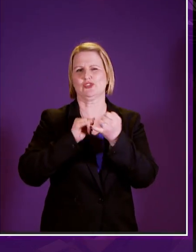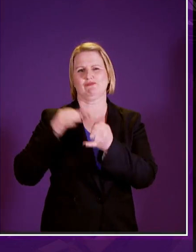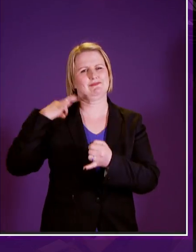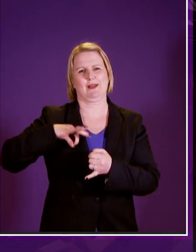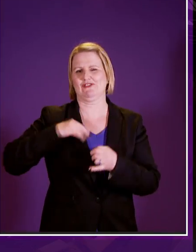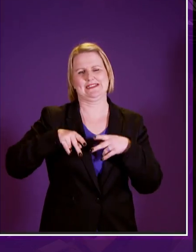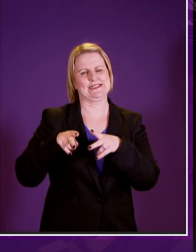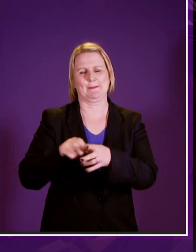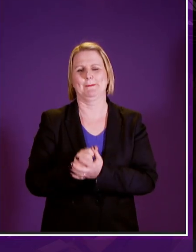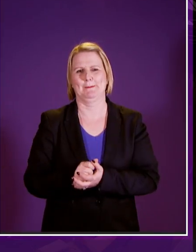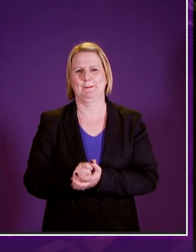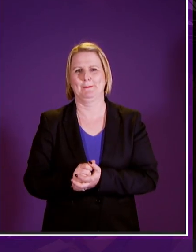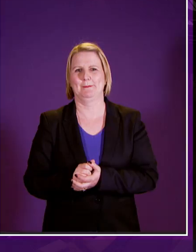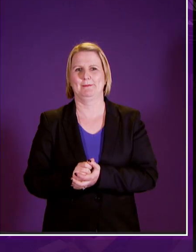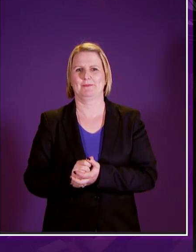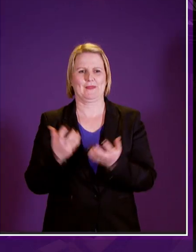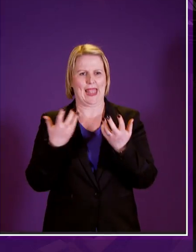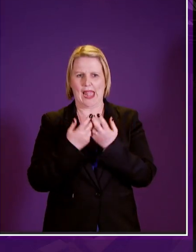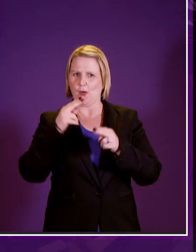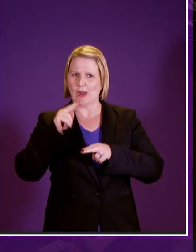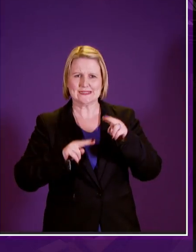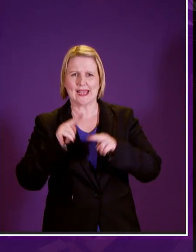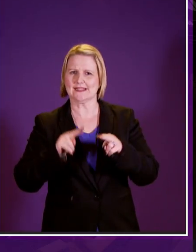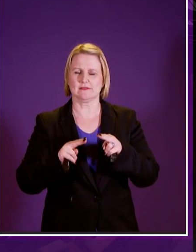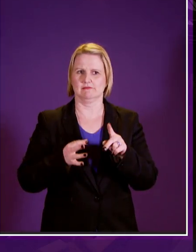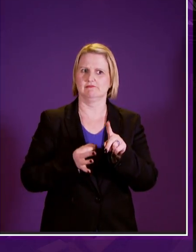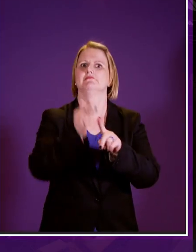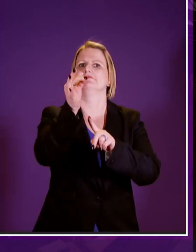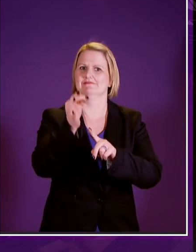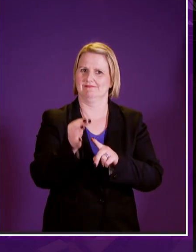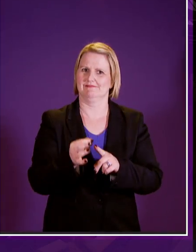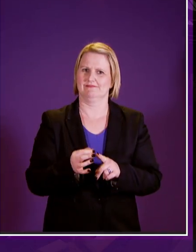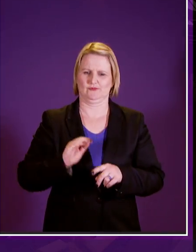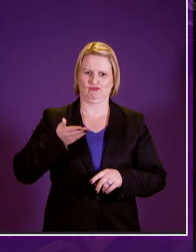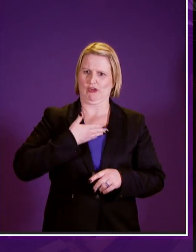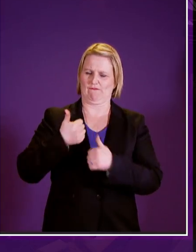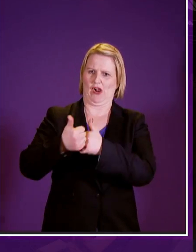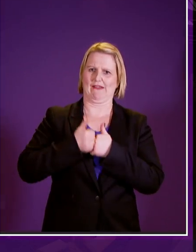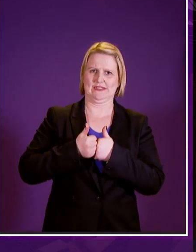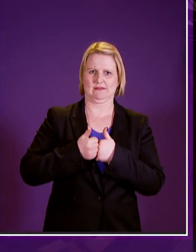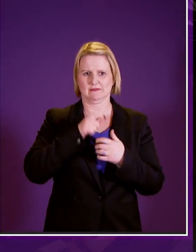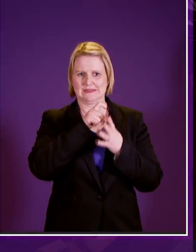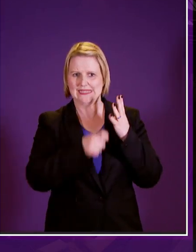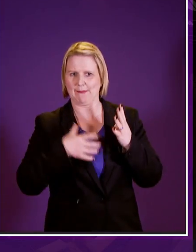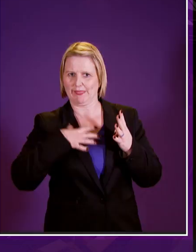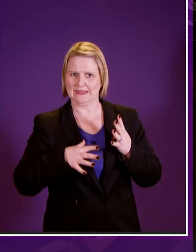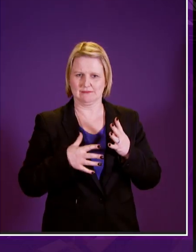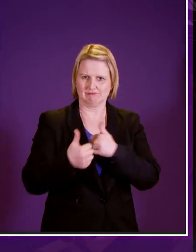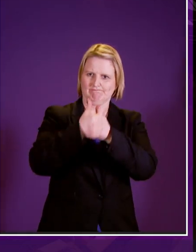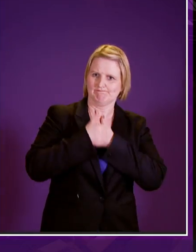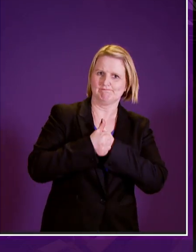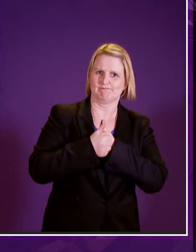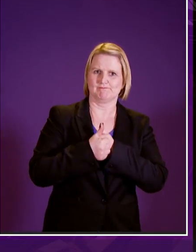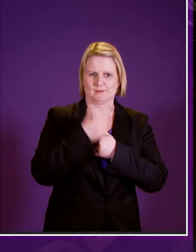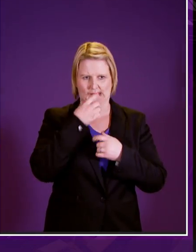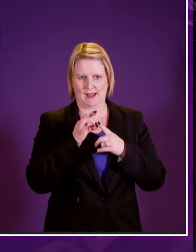private sector delivering assessments a new right to independent advocacy for disabled people applying for their disability